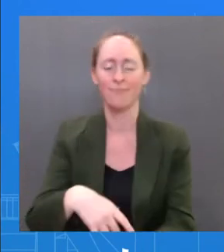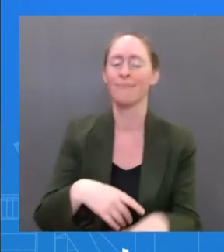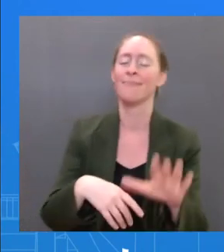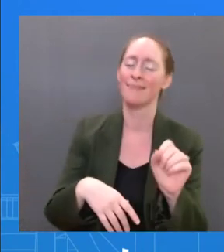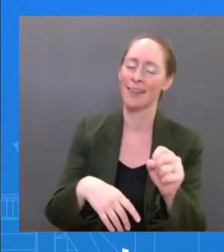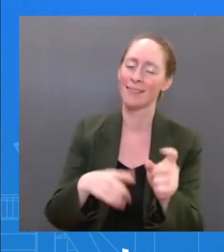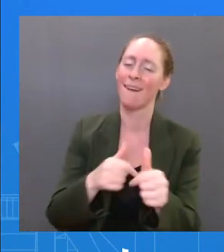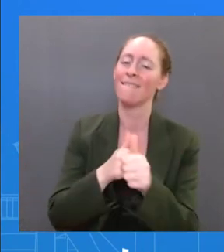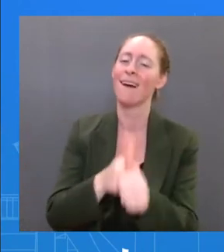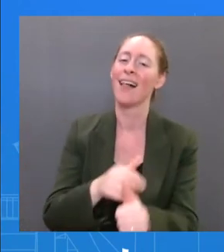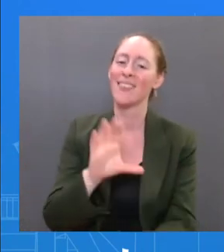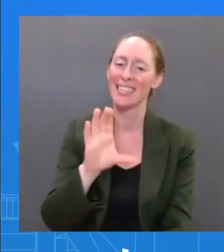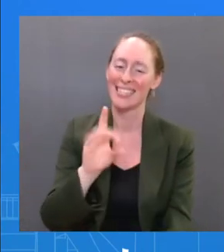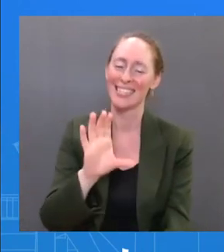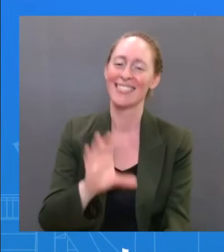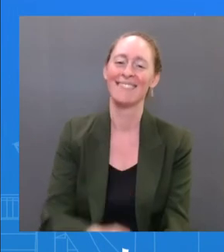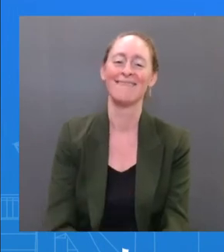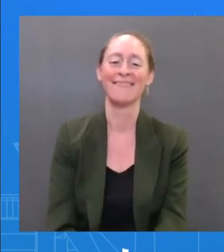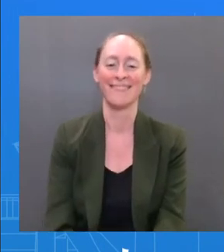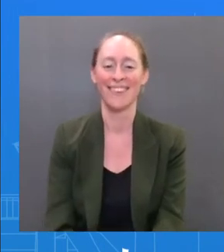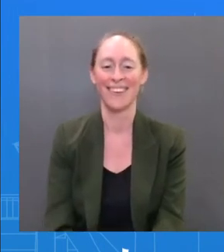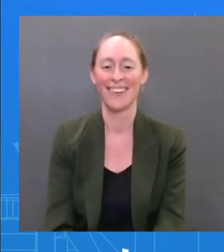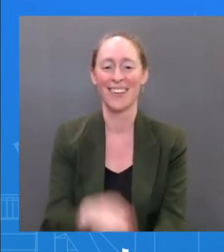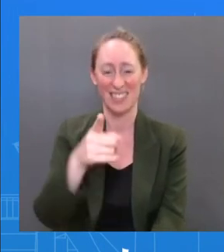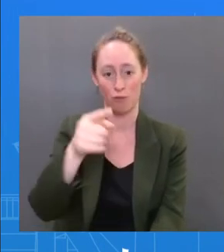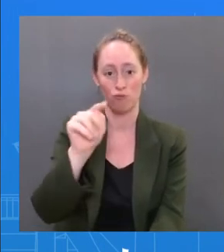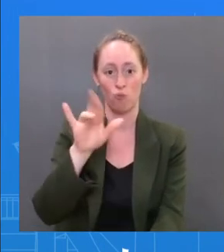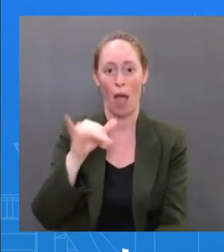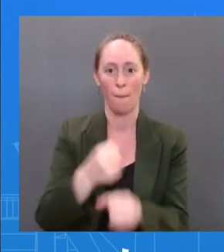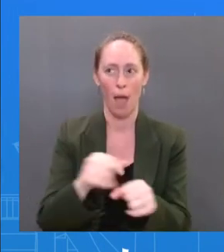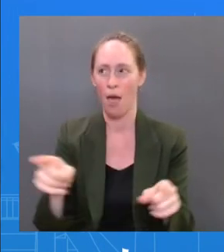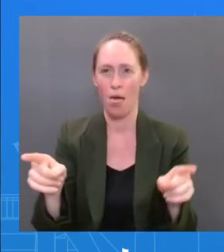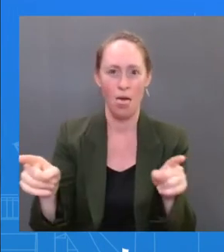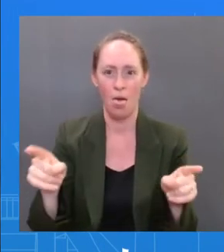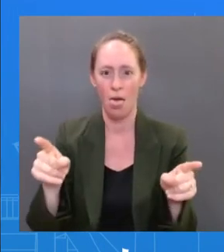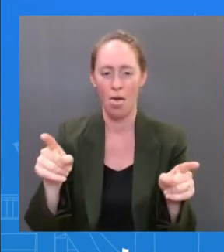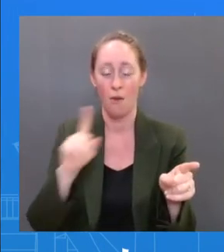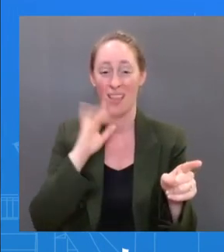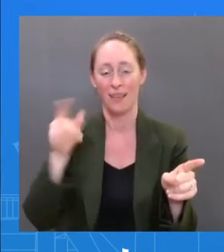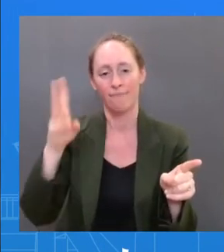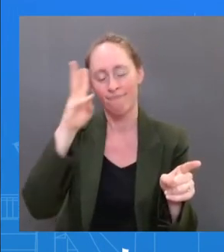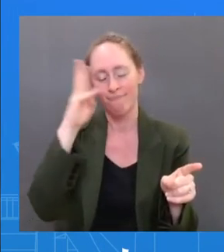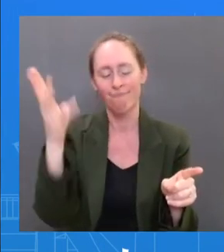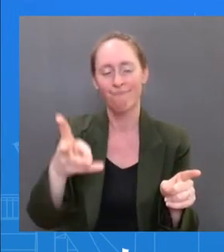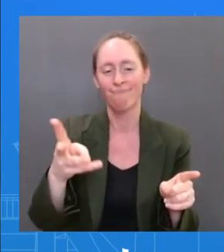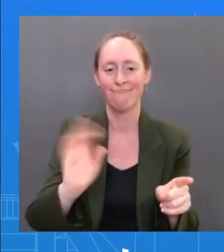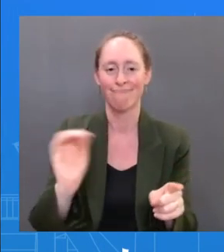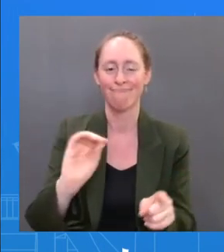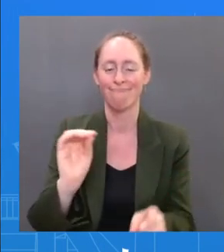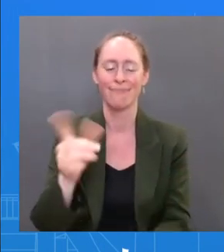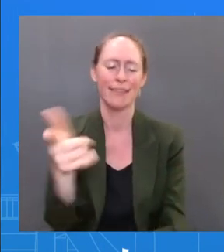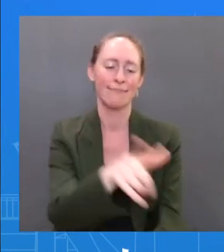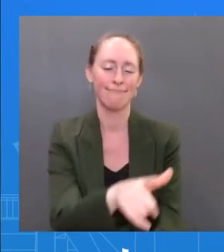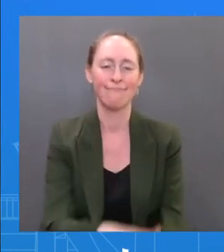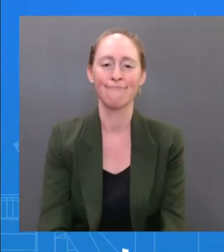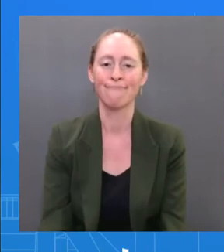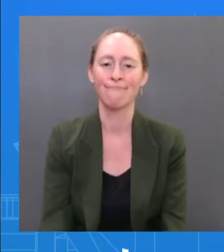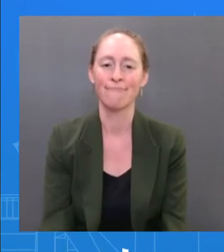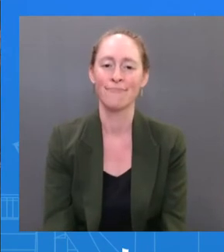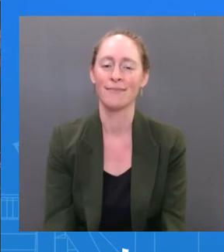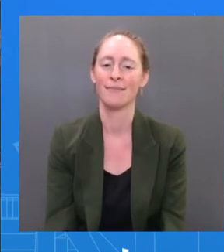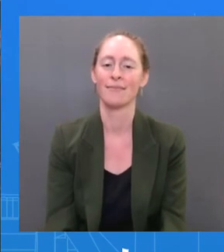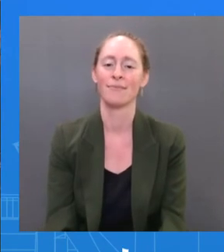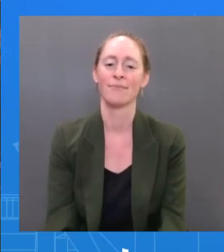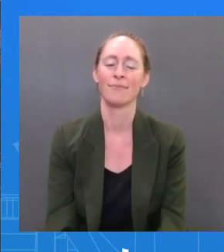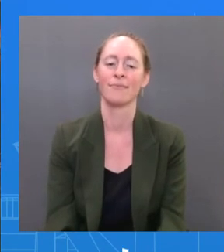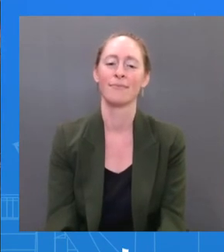we're going to the connection you're trying to make is a bit far-reaching. Go ahead, sir. The Yeah, you said the Walter Reed suite is always ready. What conditions would you need to